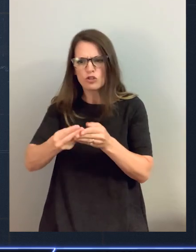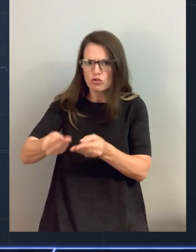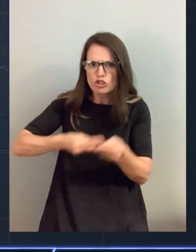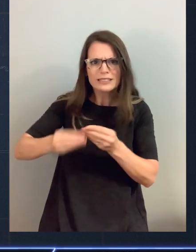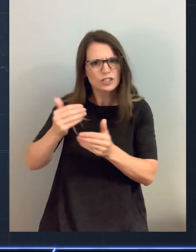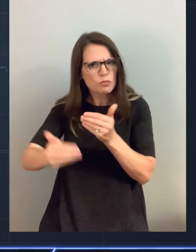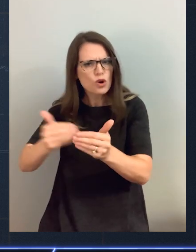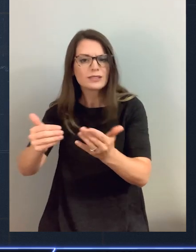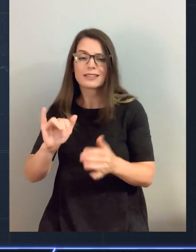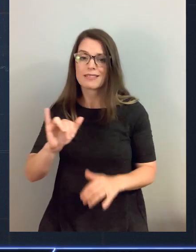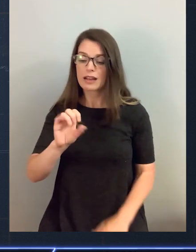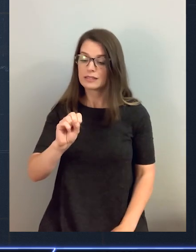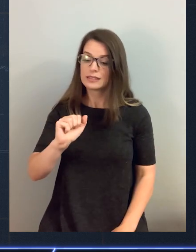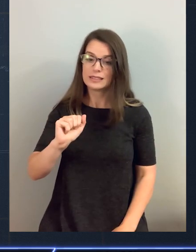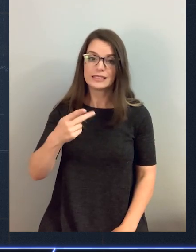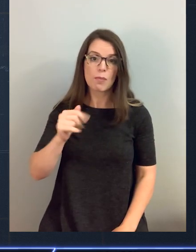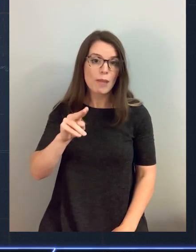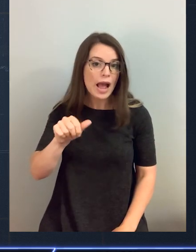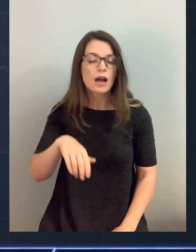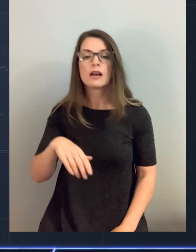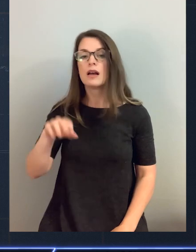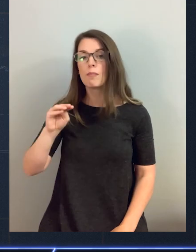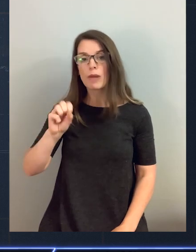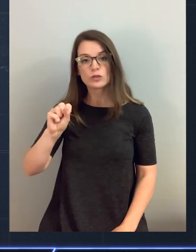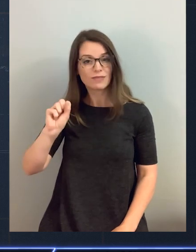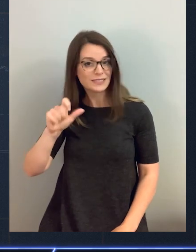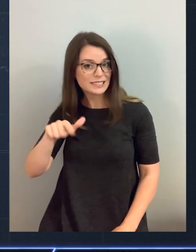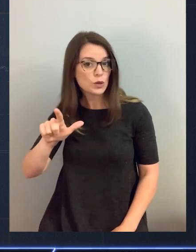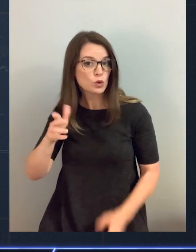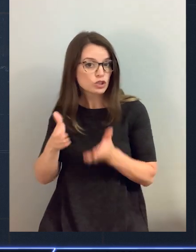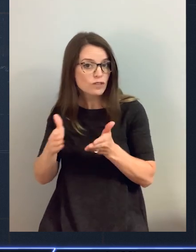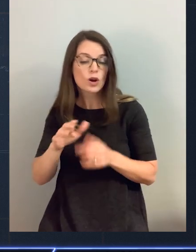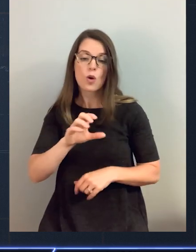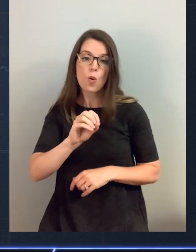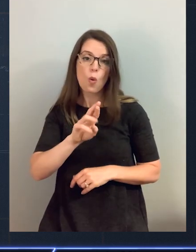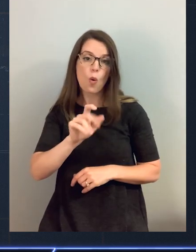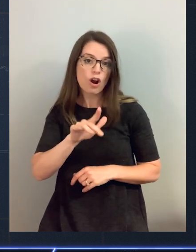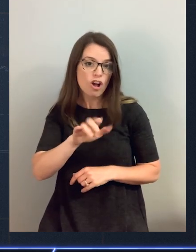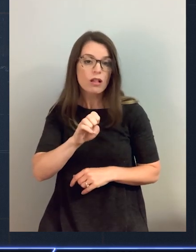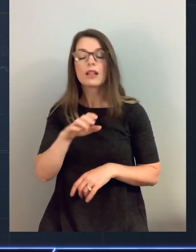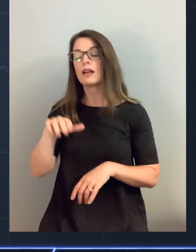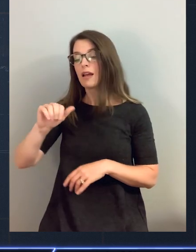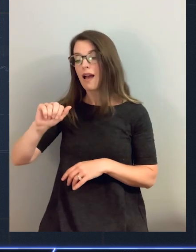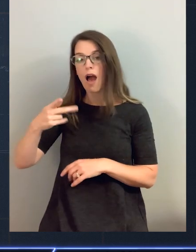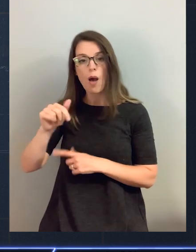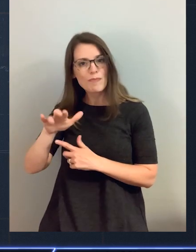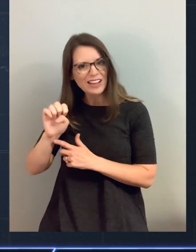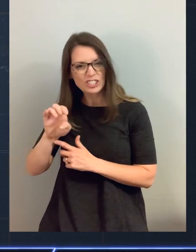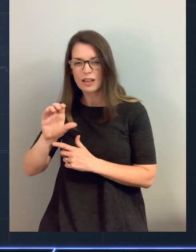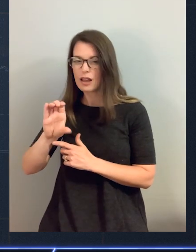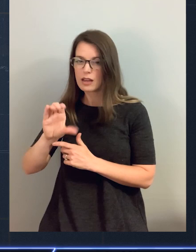processing workloads. Things like SAP HANA, Microsoft SQL Server, Oracle, and Apache Cassandra.